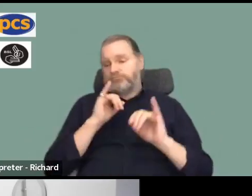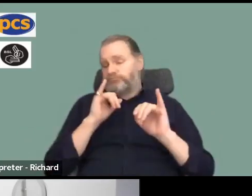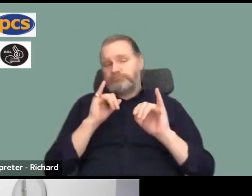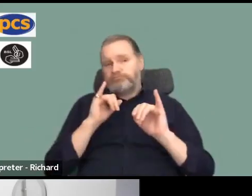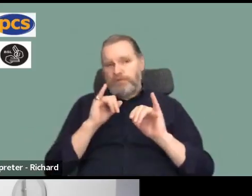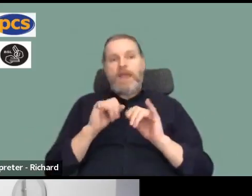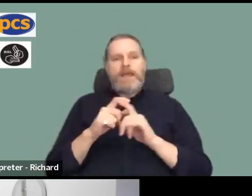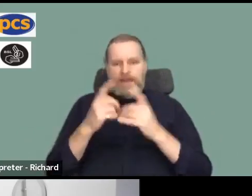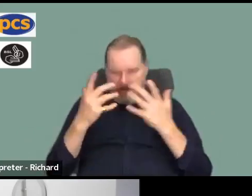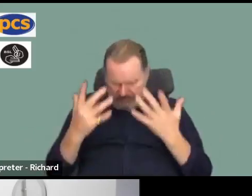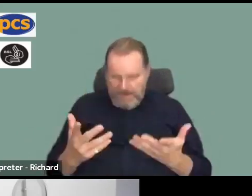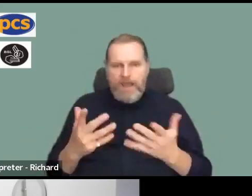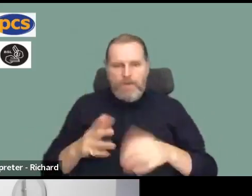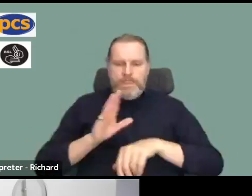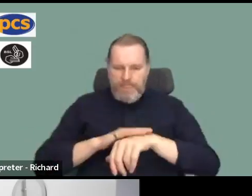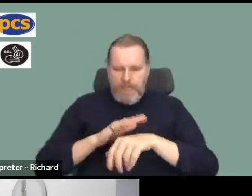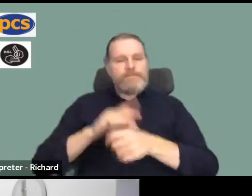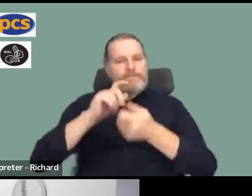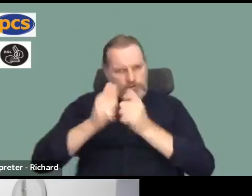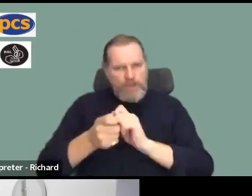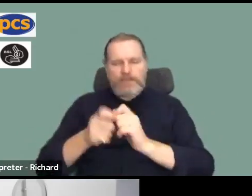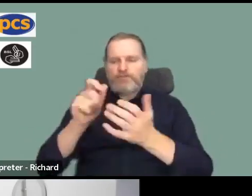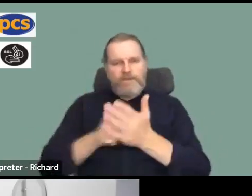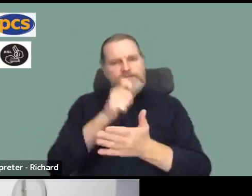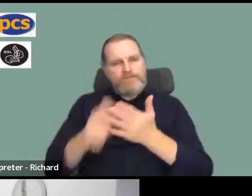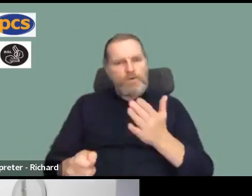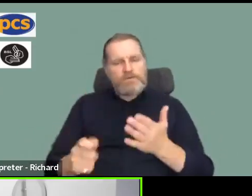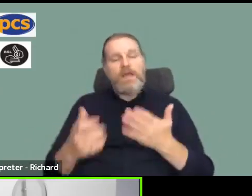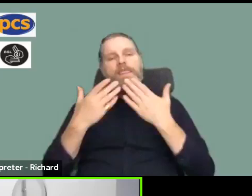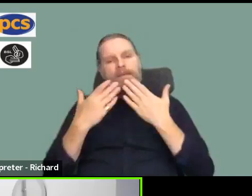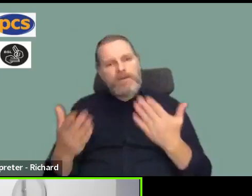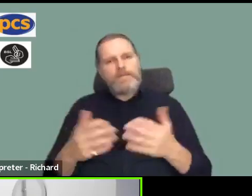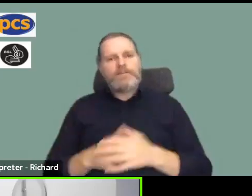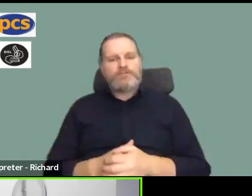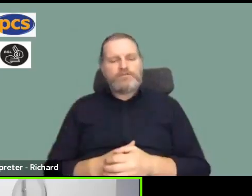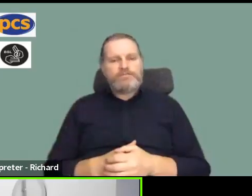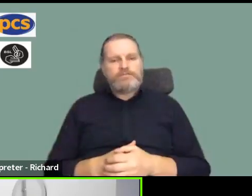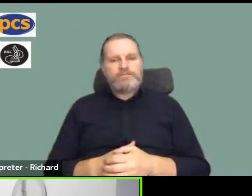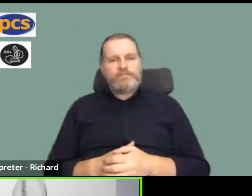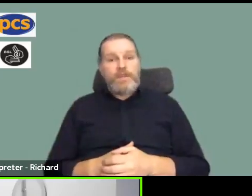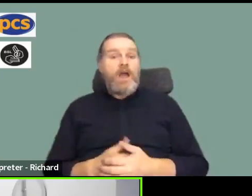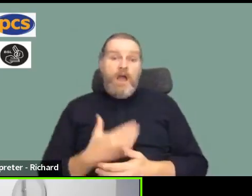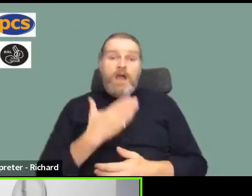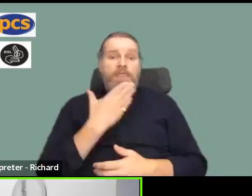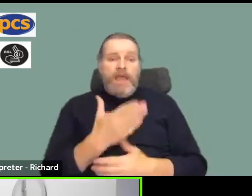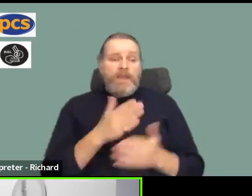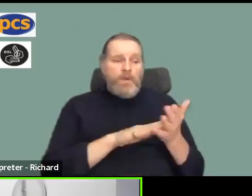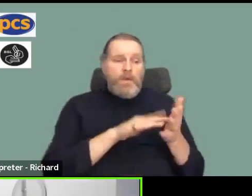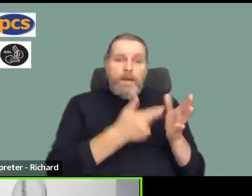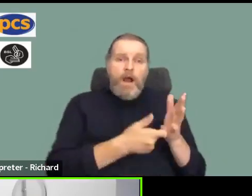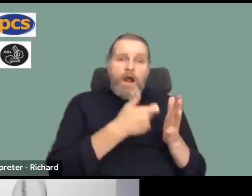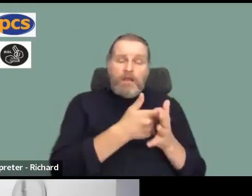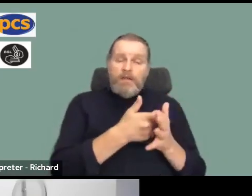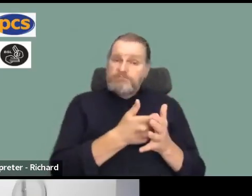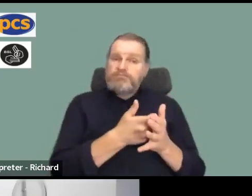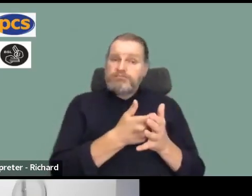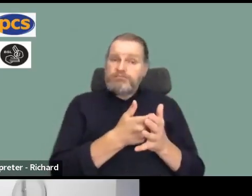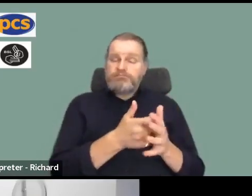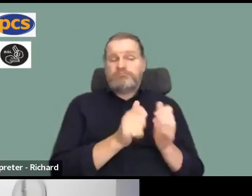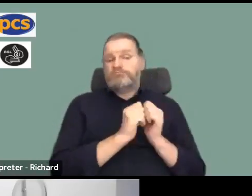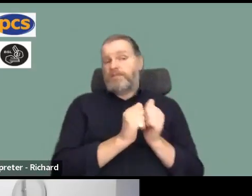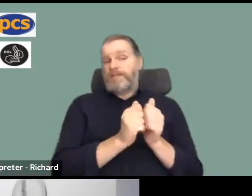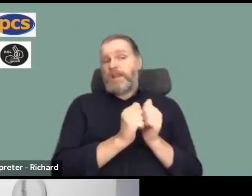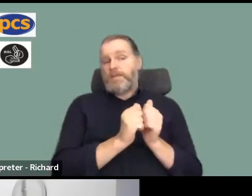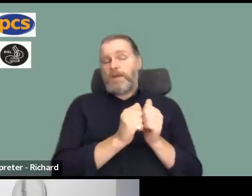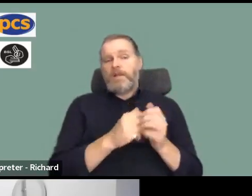smash the threshold and smash the yes vote and then we can win thanks very much okay thank you very much Mark and I think that's a really good note to finish